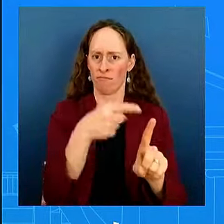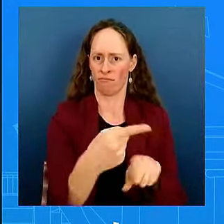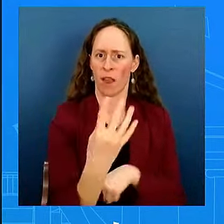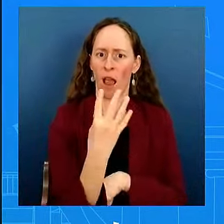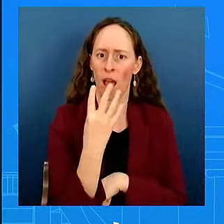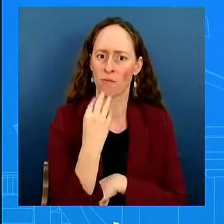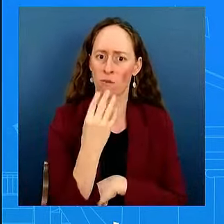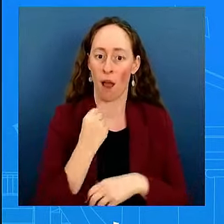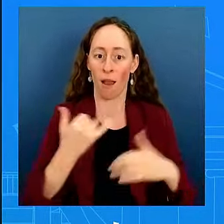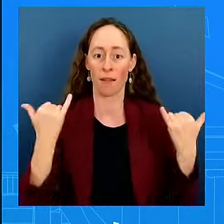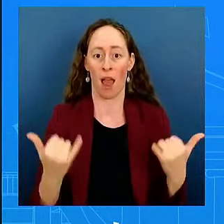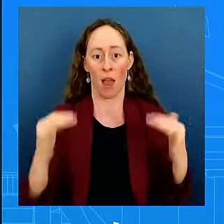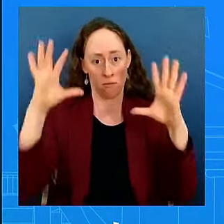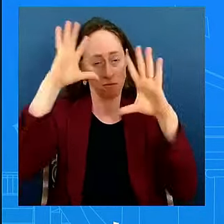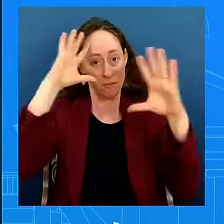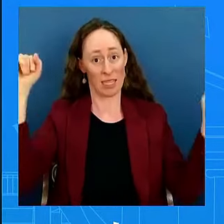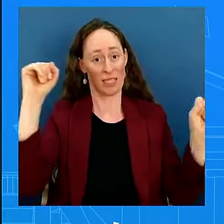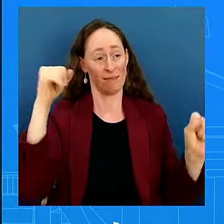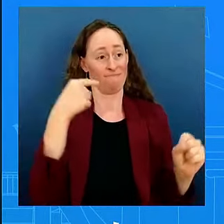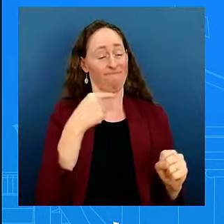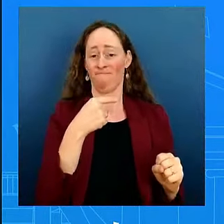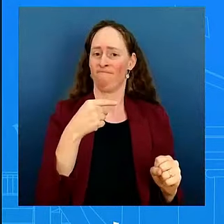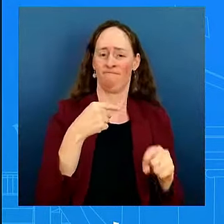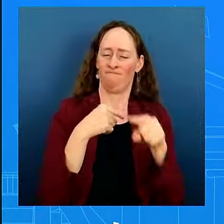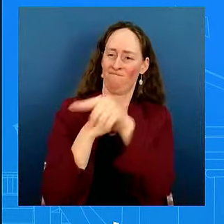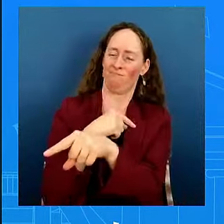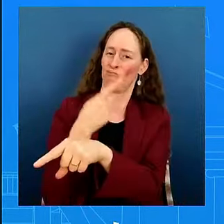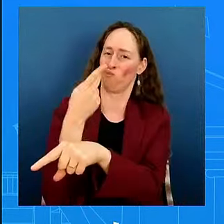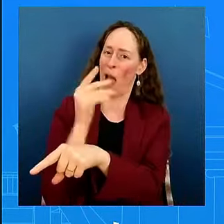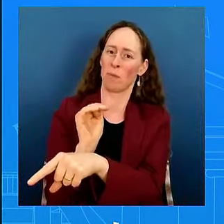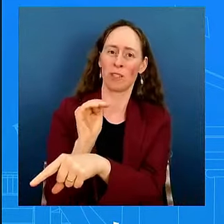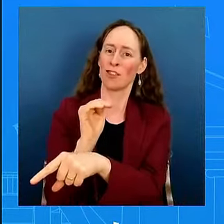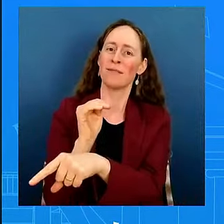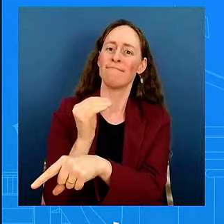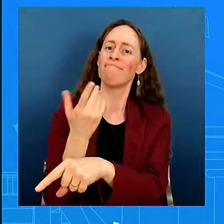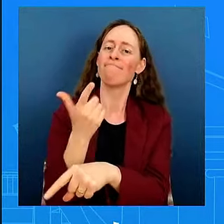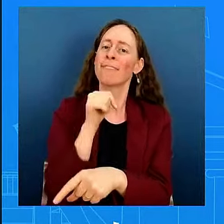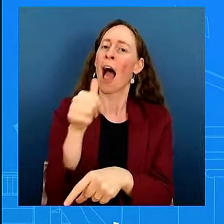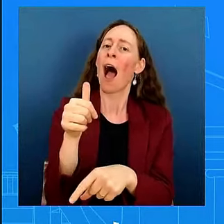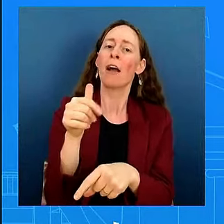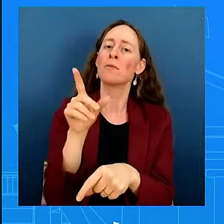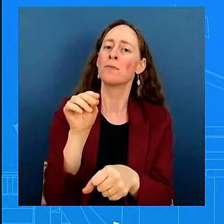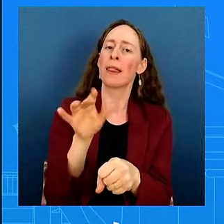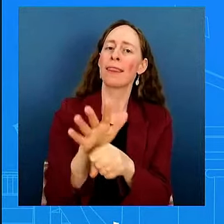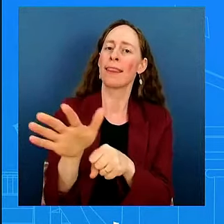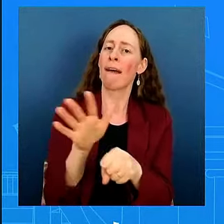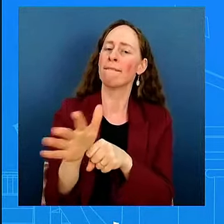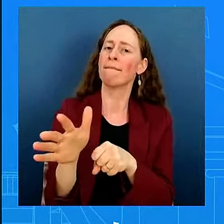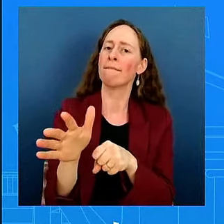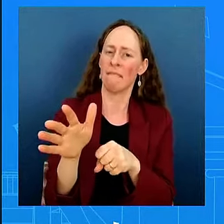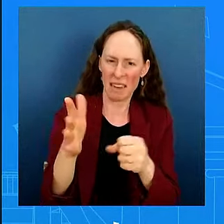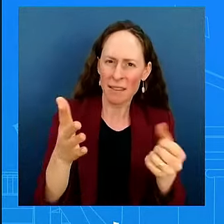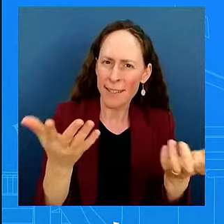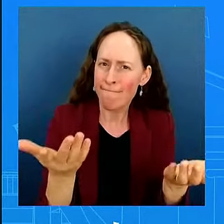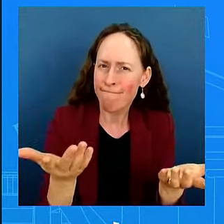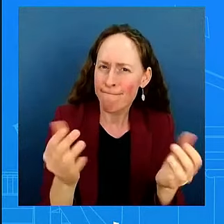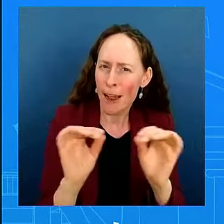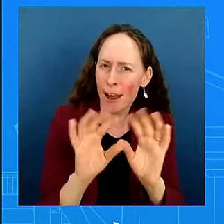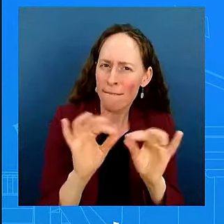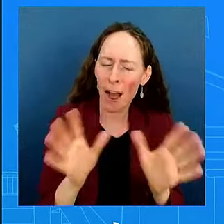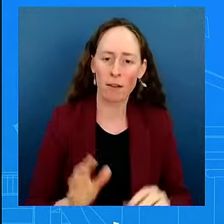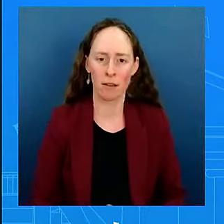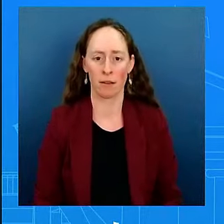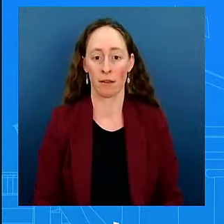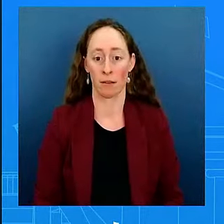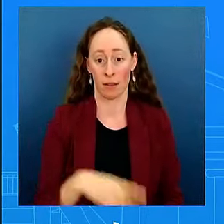I'll say. He was asked a question by a colleague, a direct question, and he answered it. What I will say, I think more broadly, which is important to note,